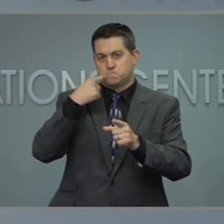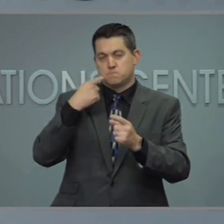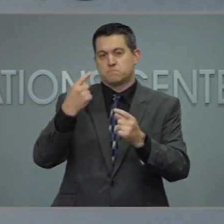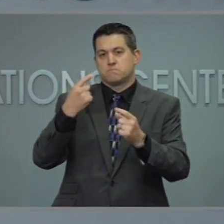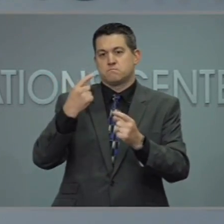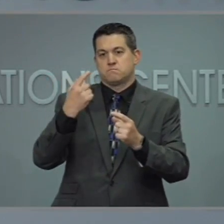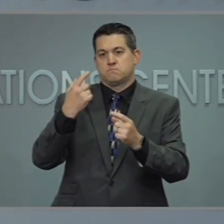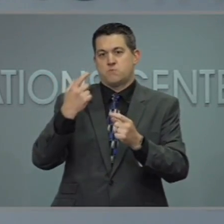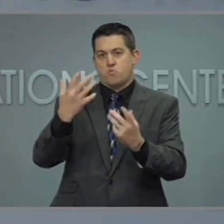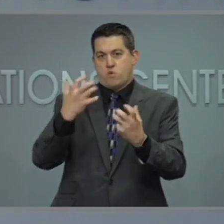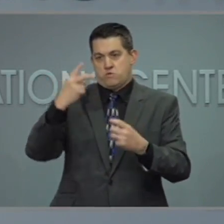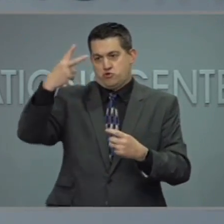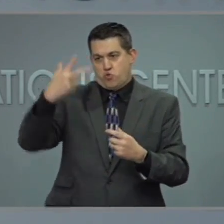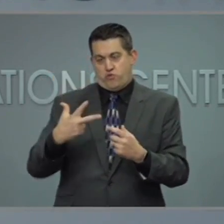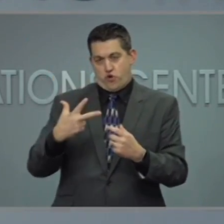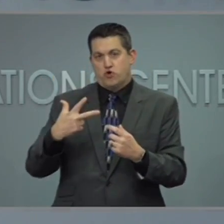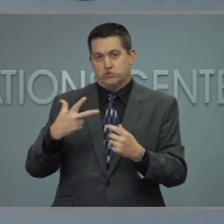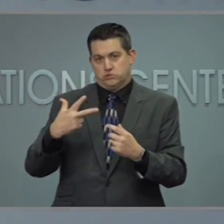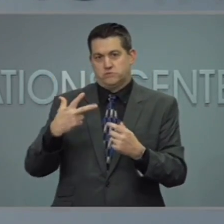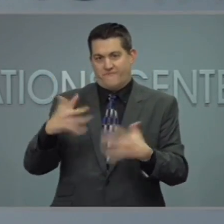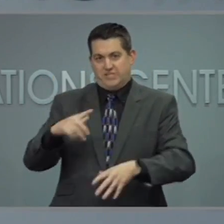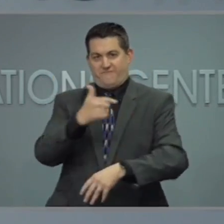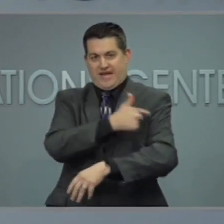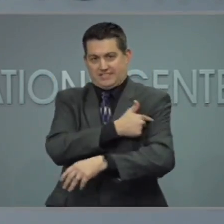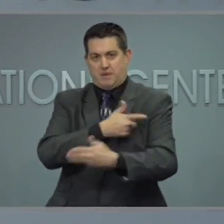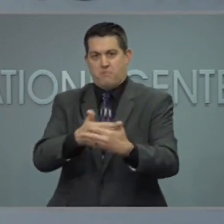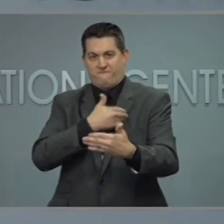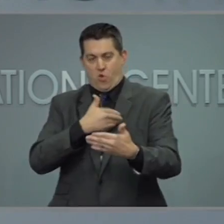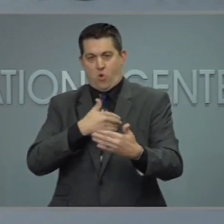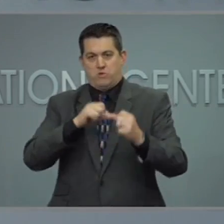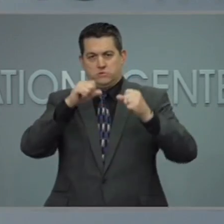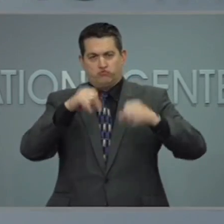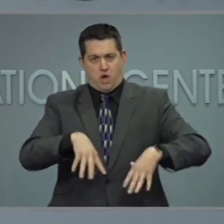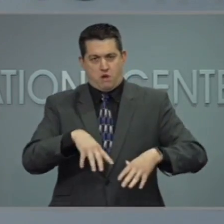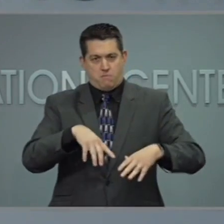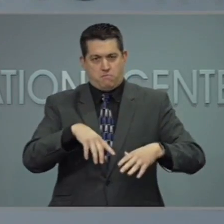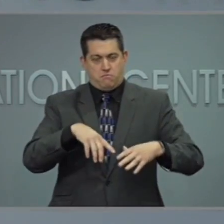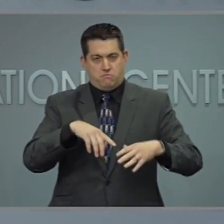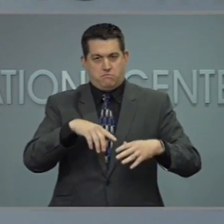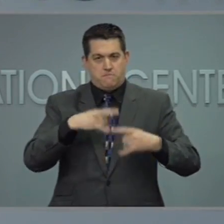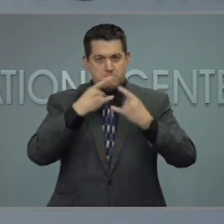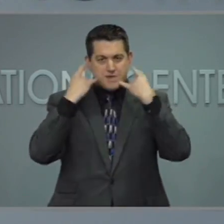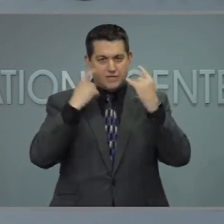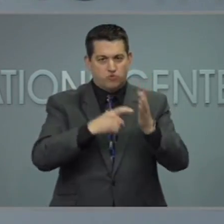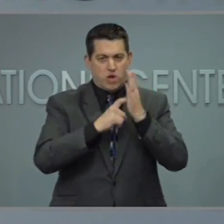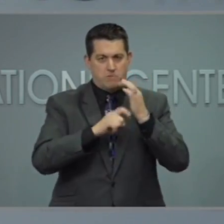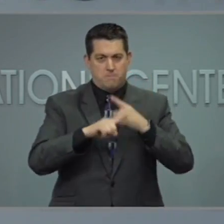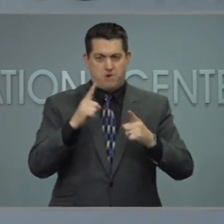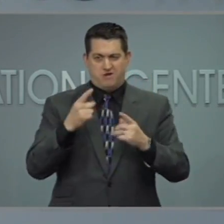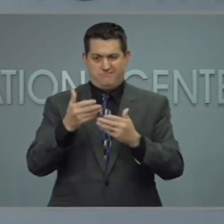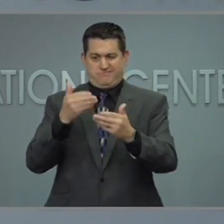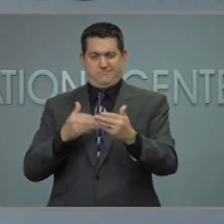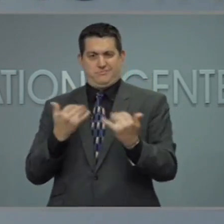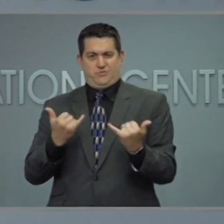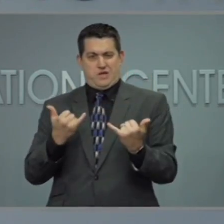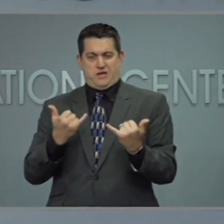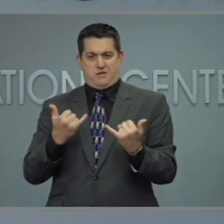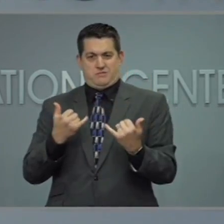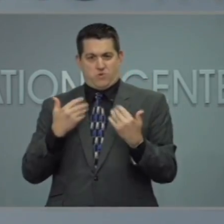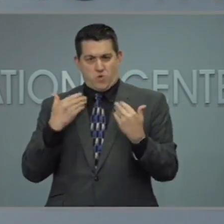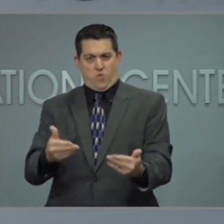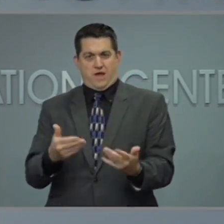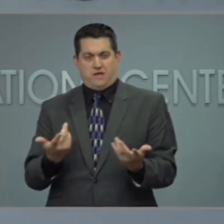before the mask mandate would be lifted. And now it's being lifted today almost completely,